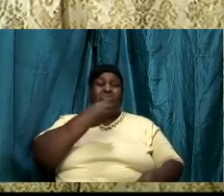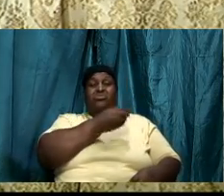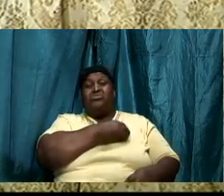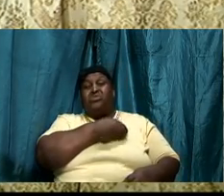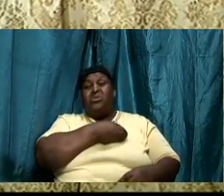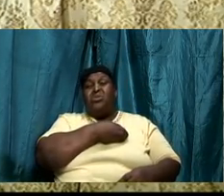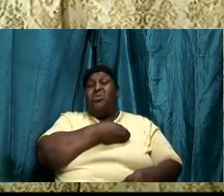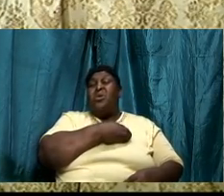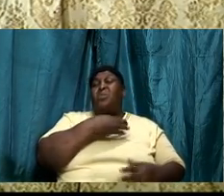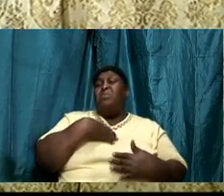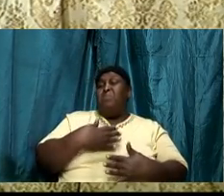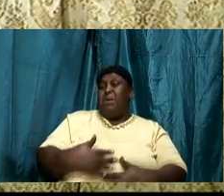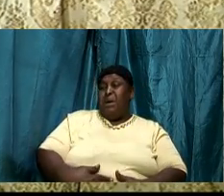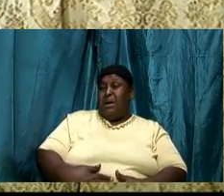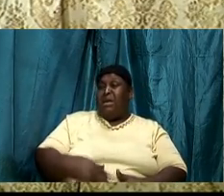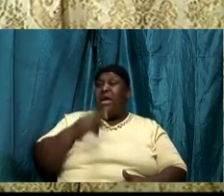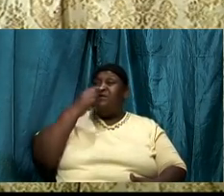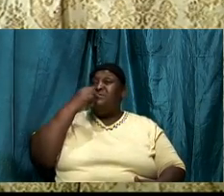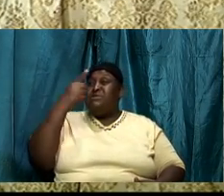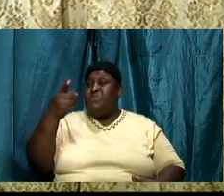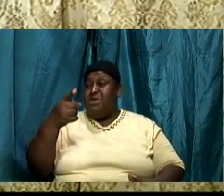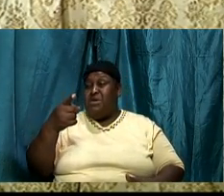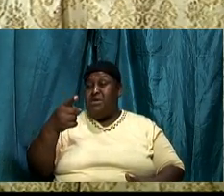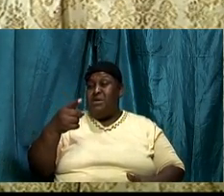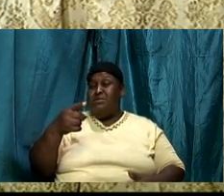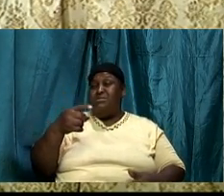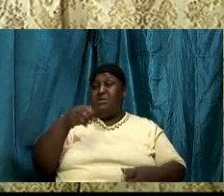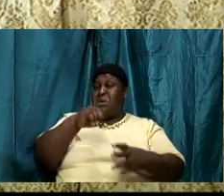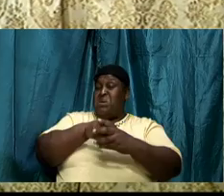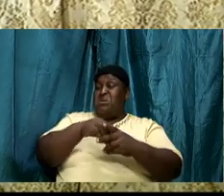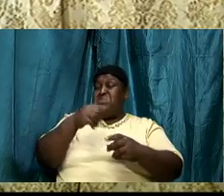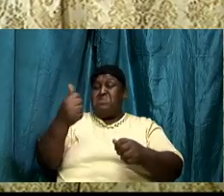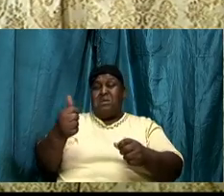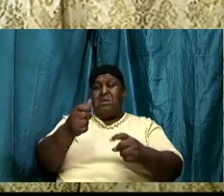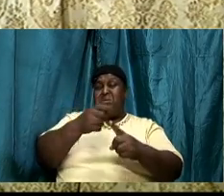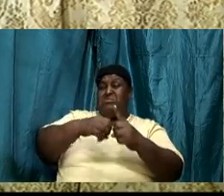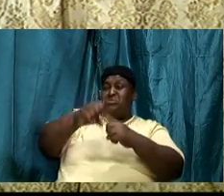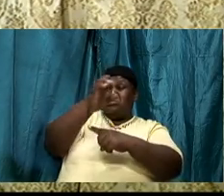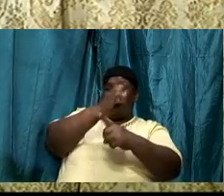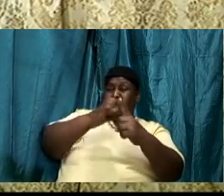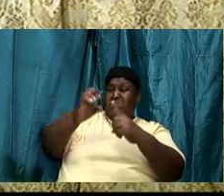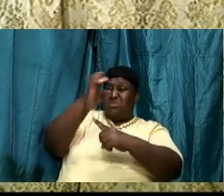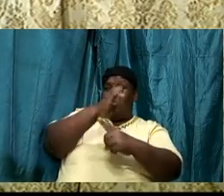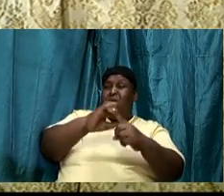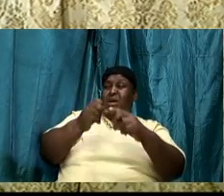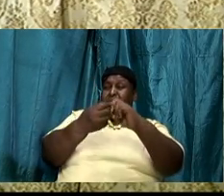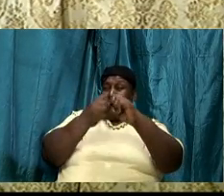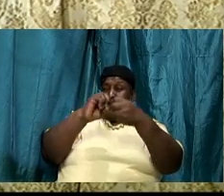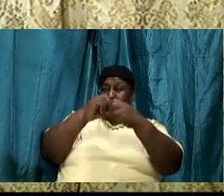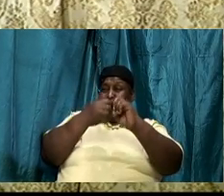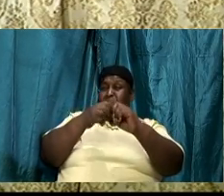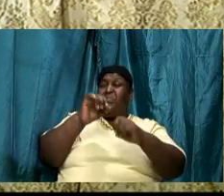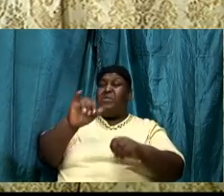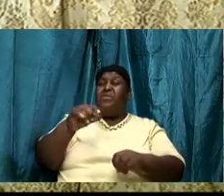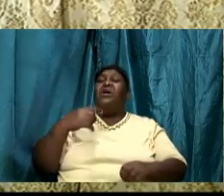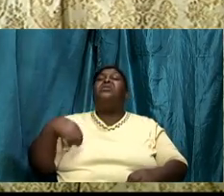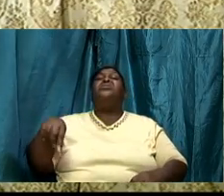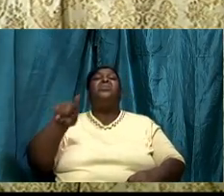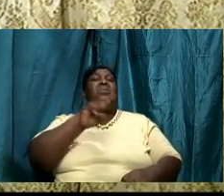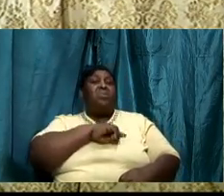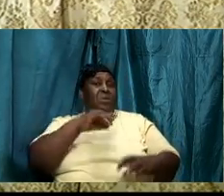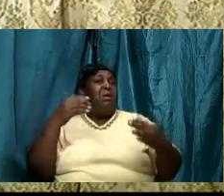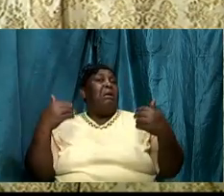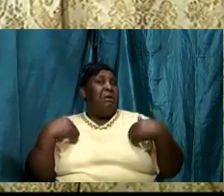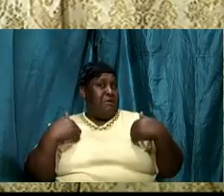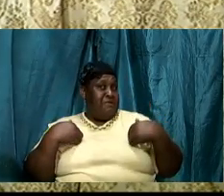and for any situation and circumstance that we will come upon.